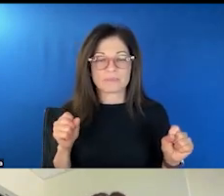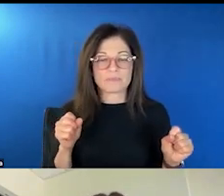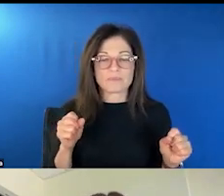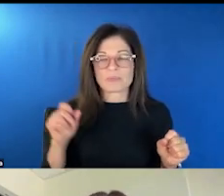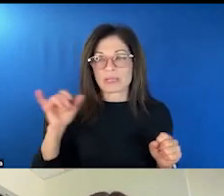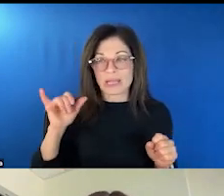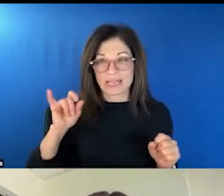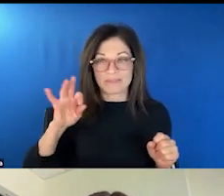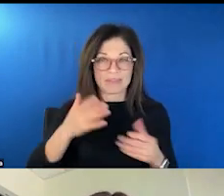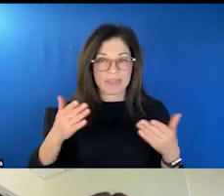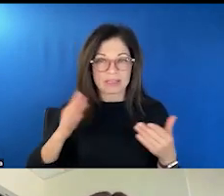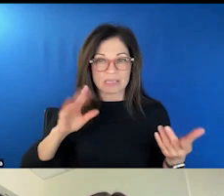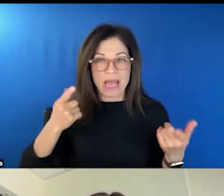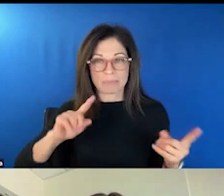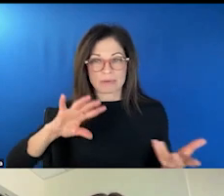that things go sideways.